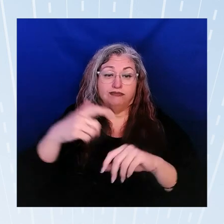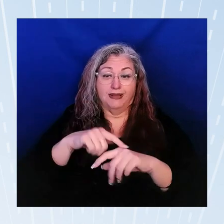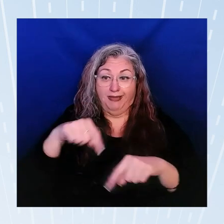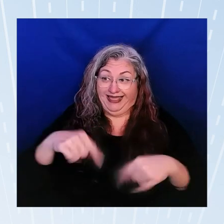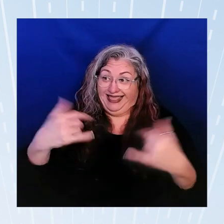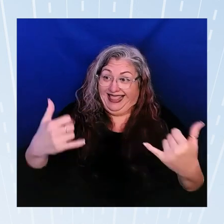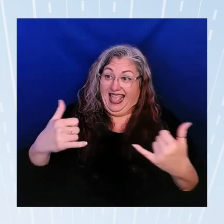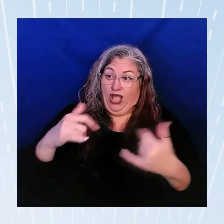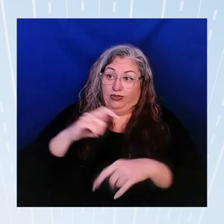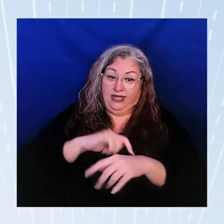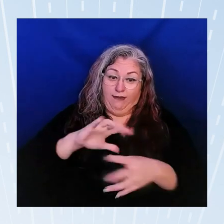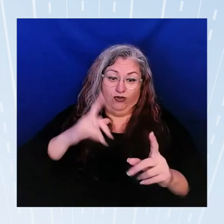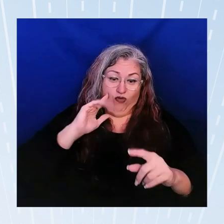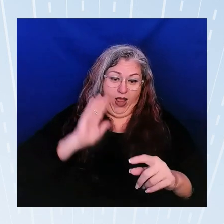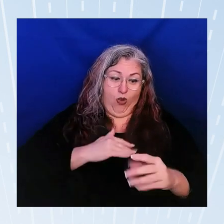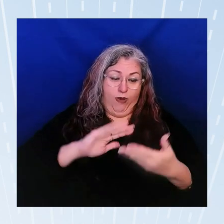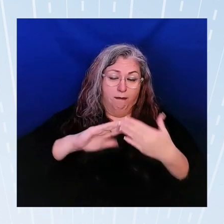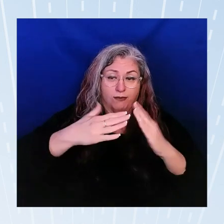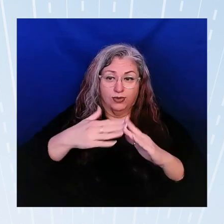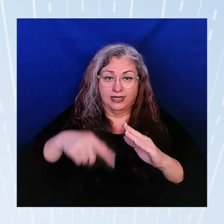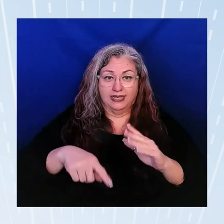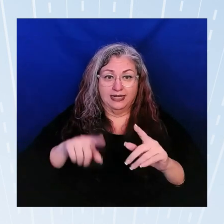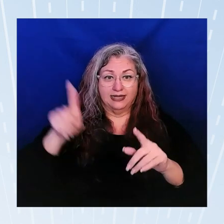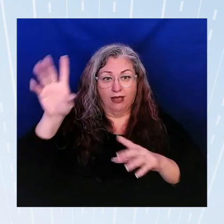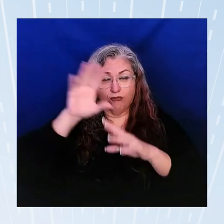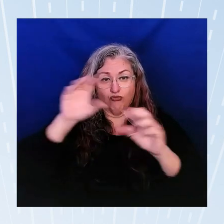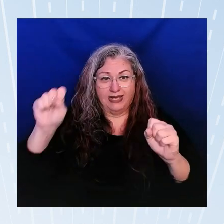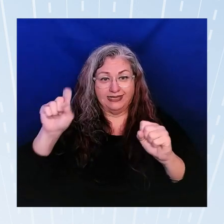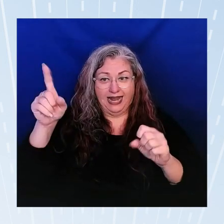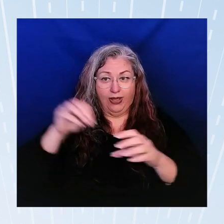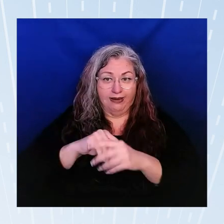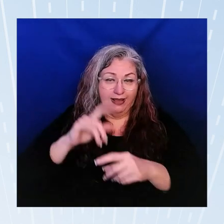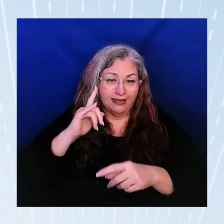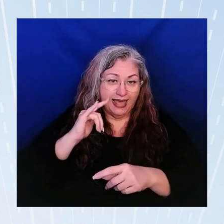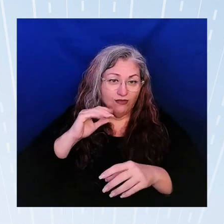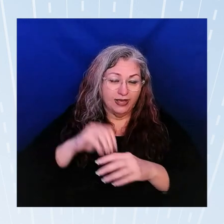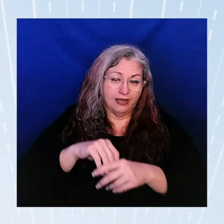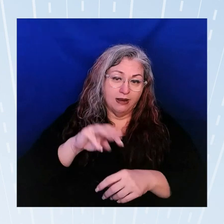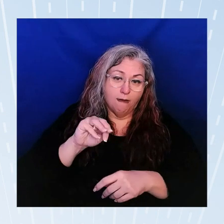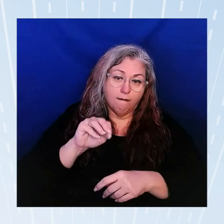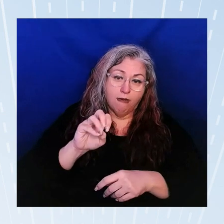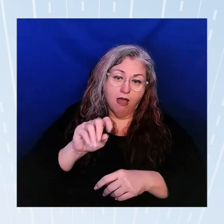in our communities as we the president is in California right now in Monterey Park right?